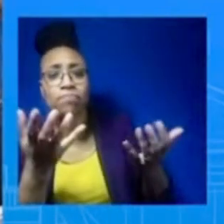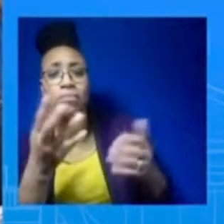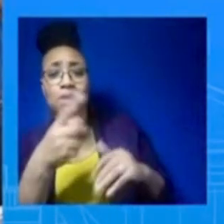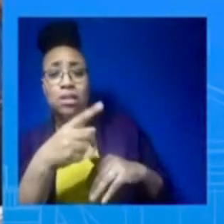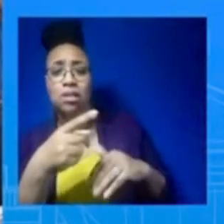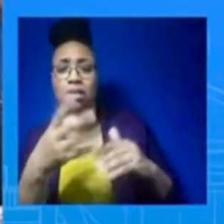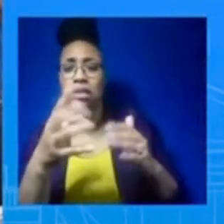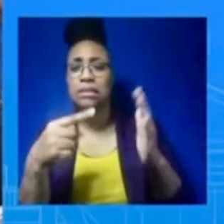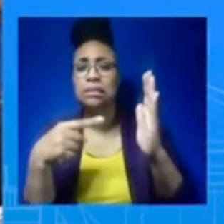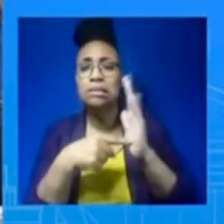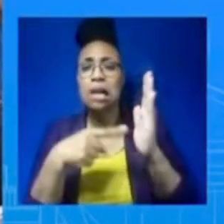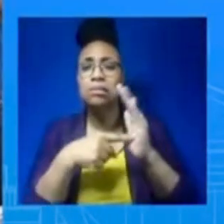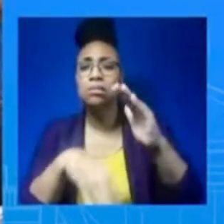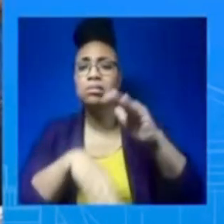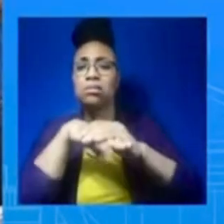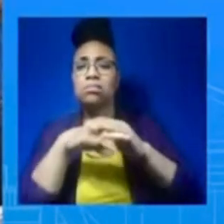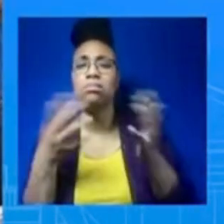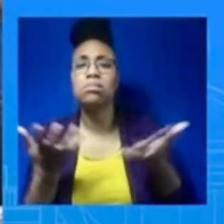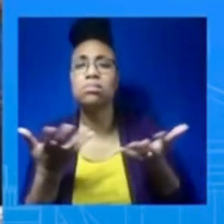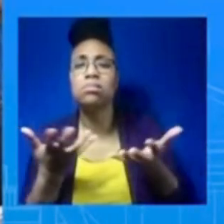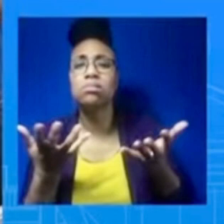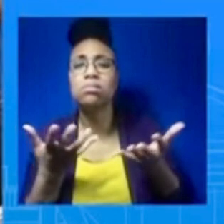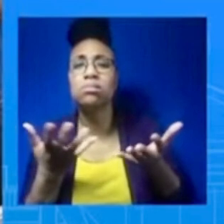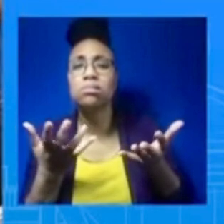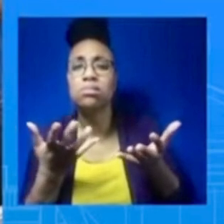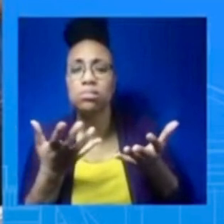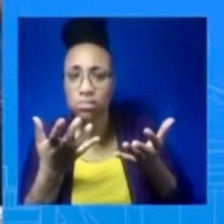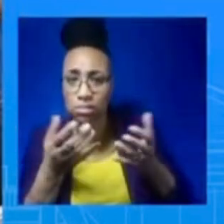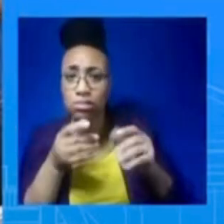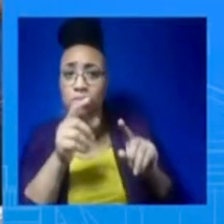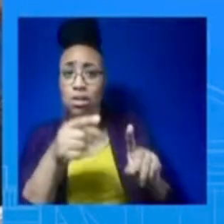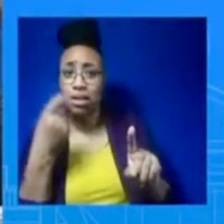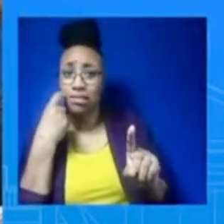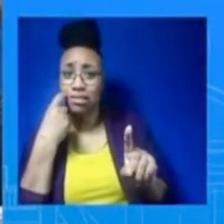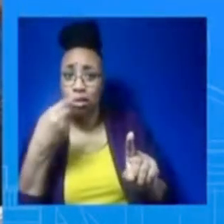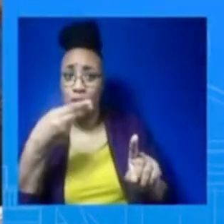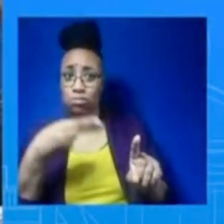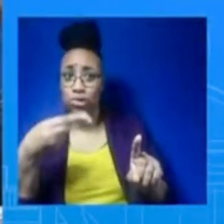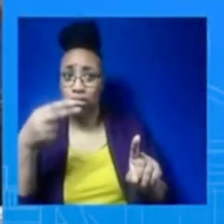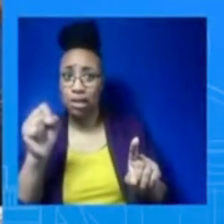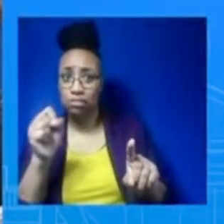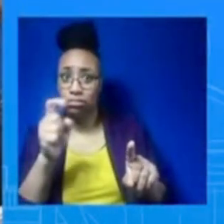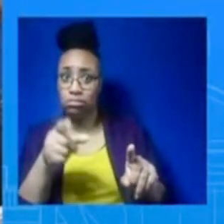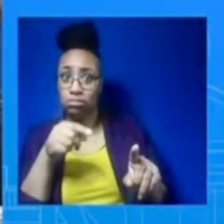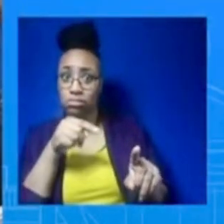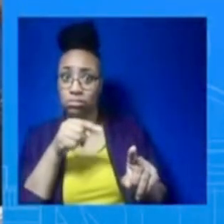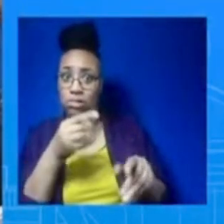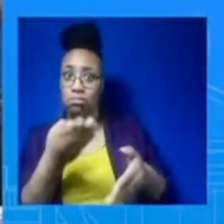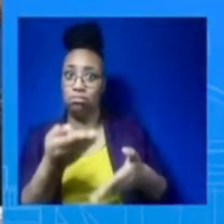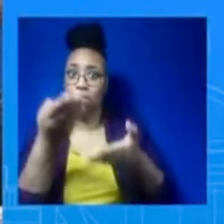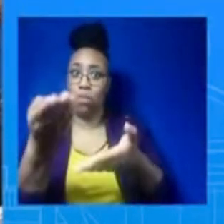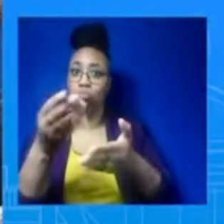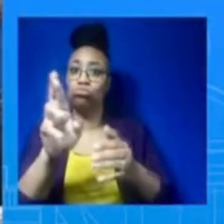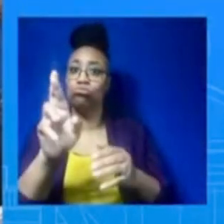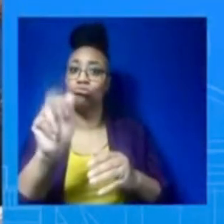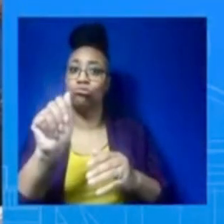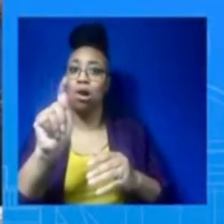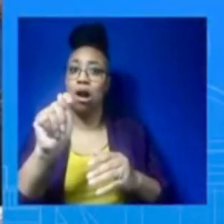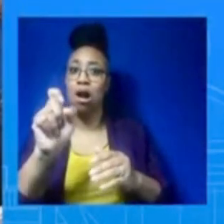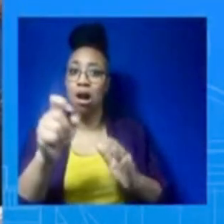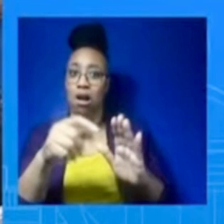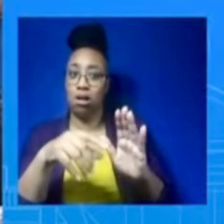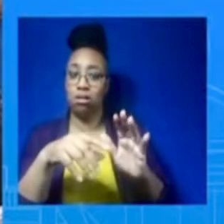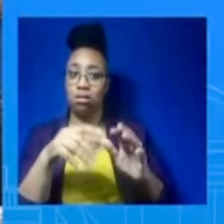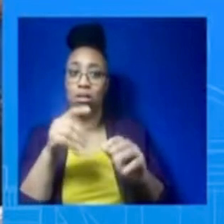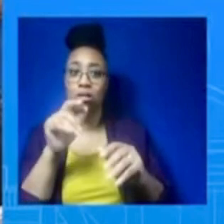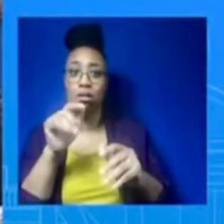proposed rates for Medicare Advantage that would result in a $3 billion reduction to the program. I know Becerra pushed